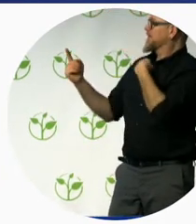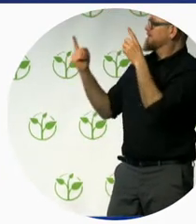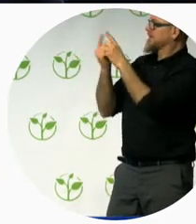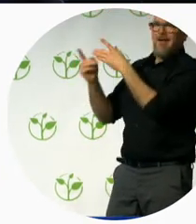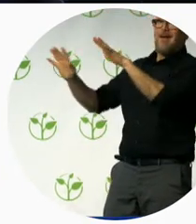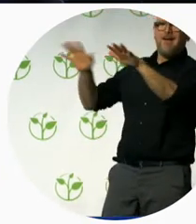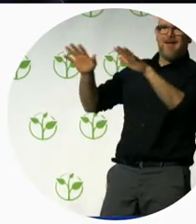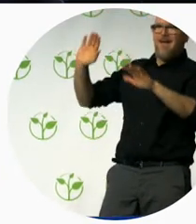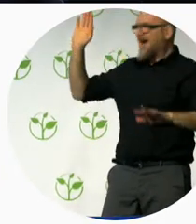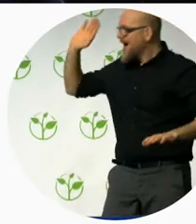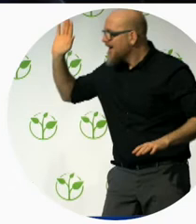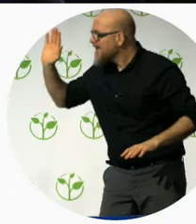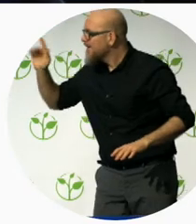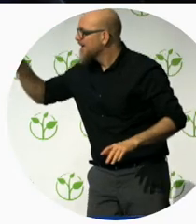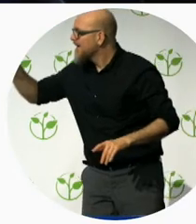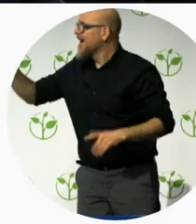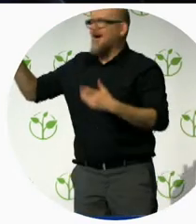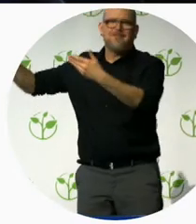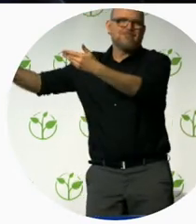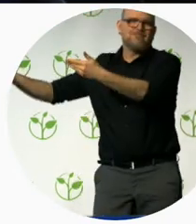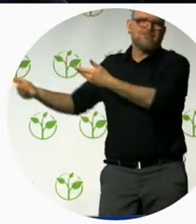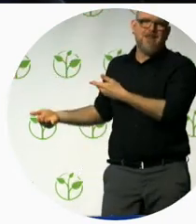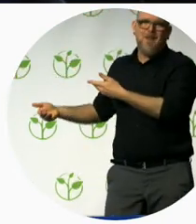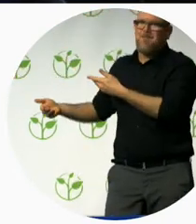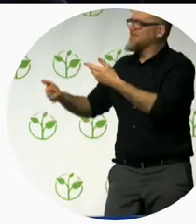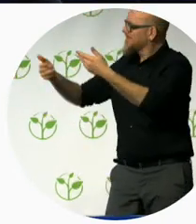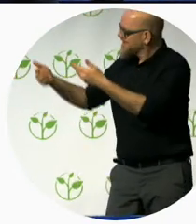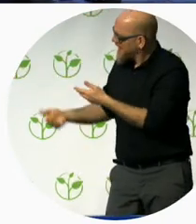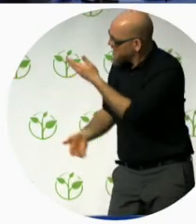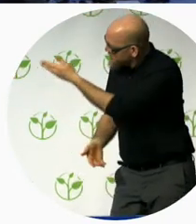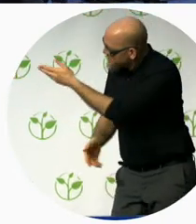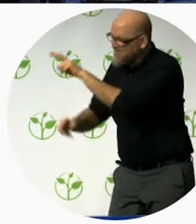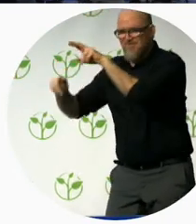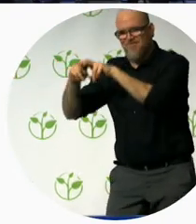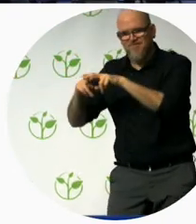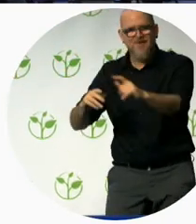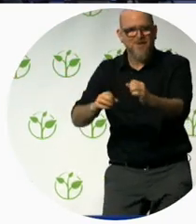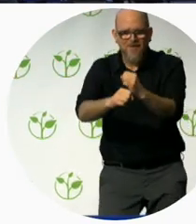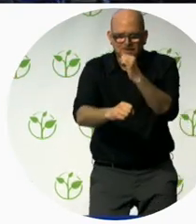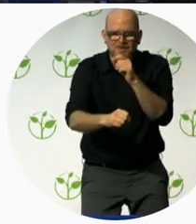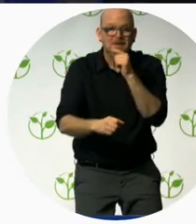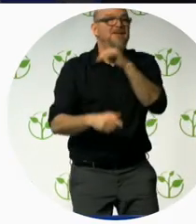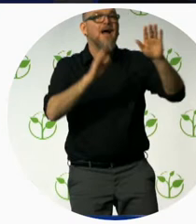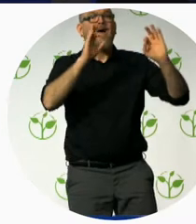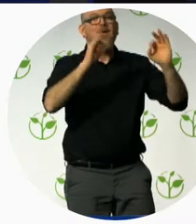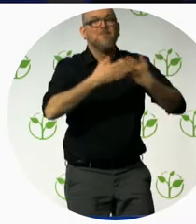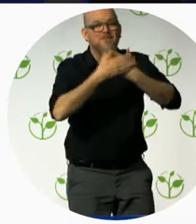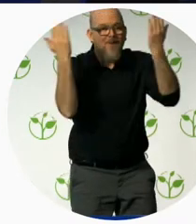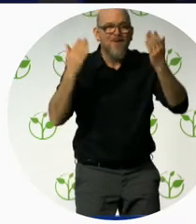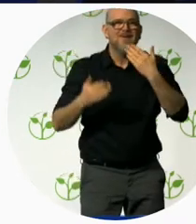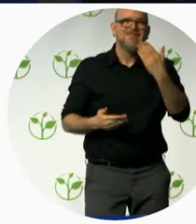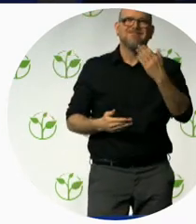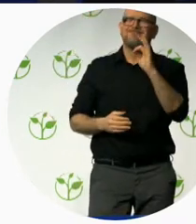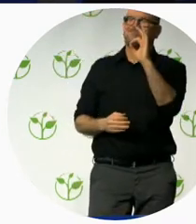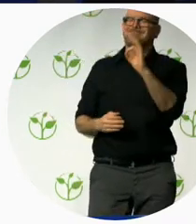yeah welcome thank you please good morning everybody good